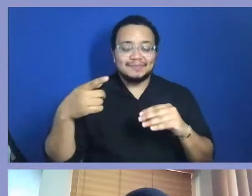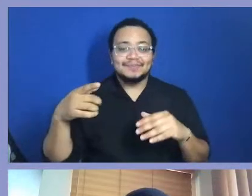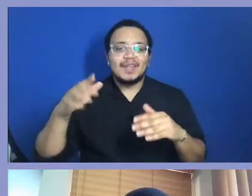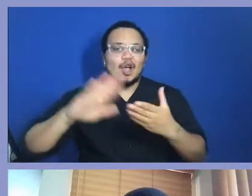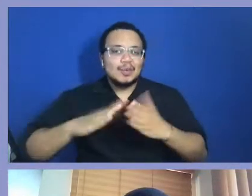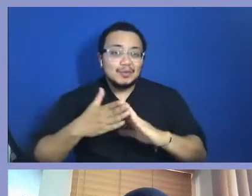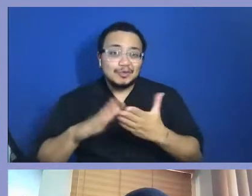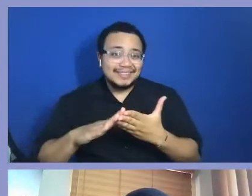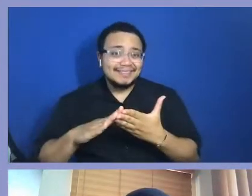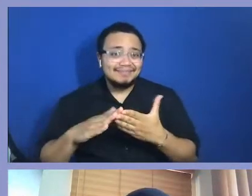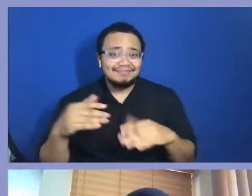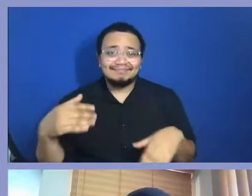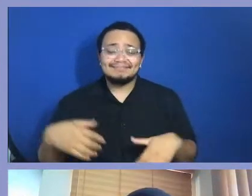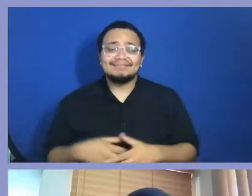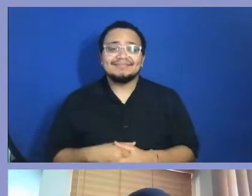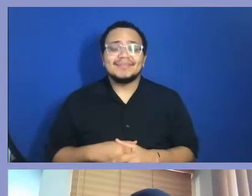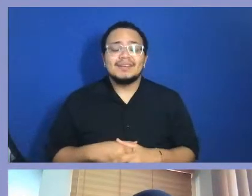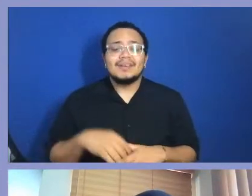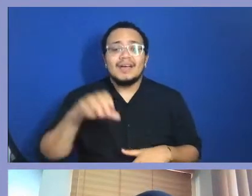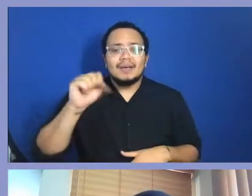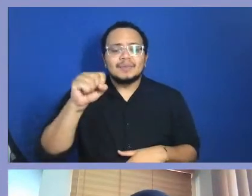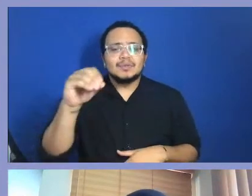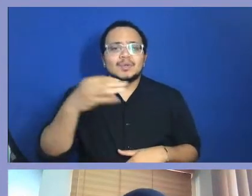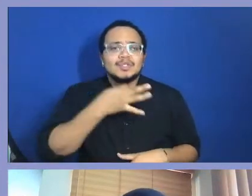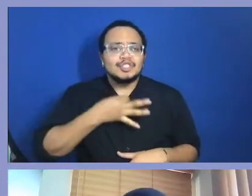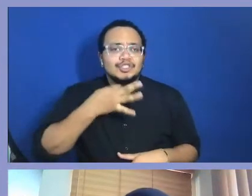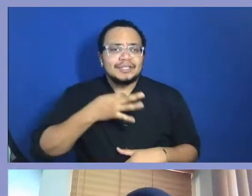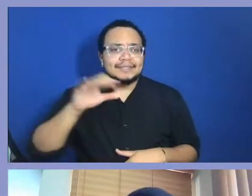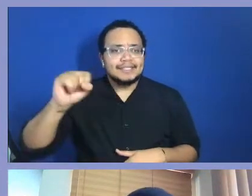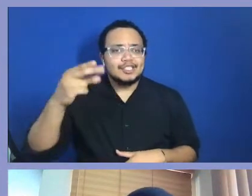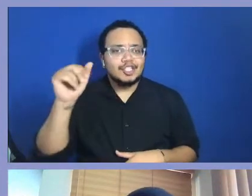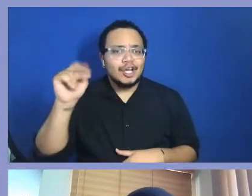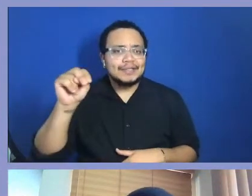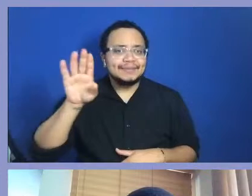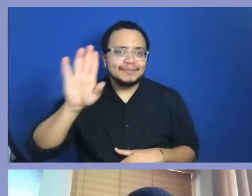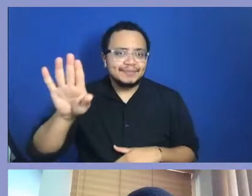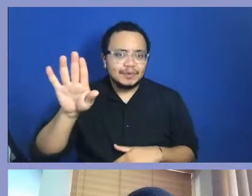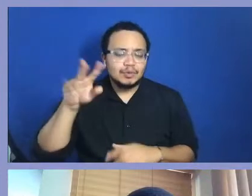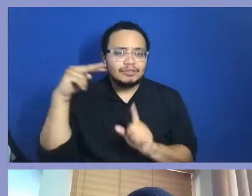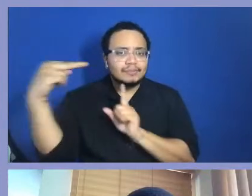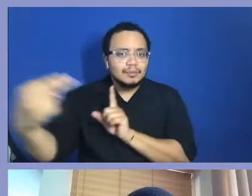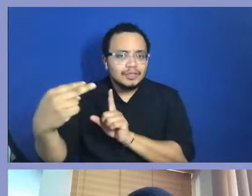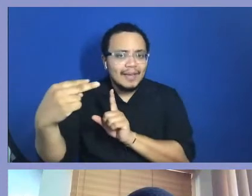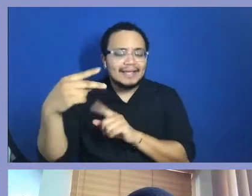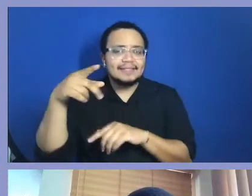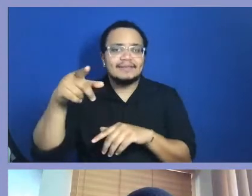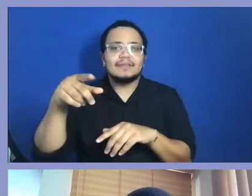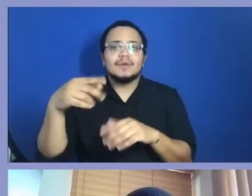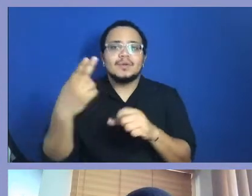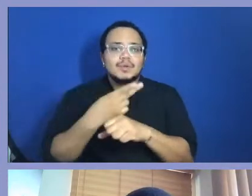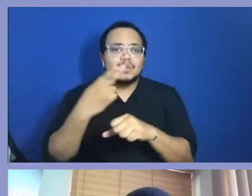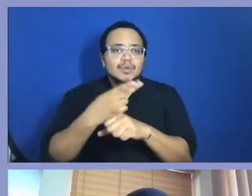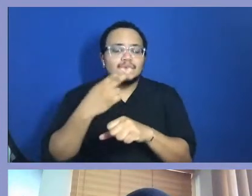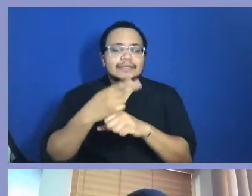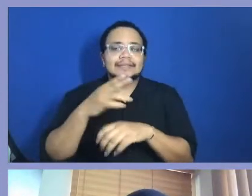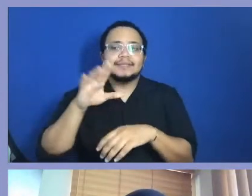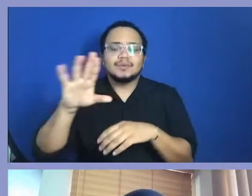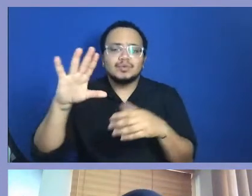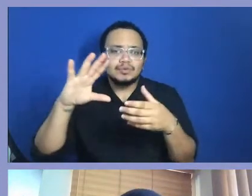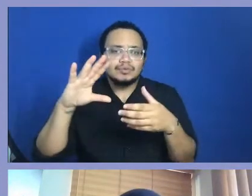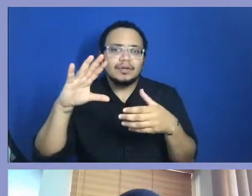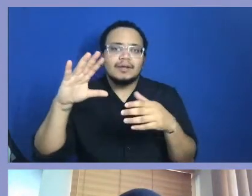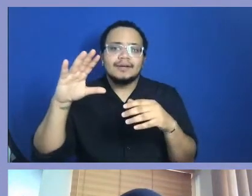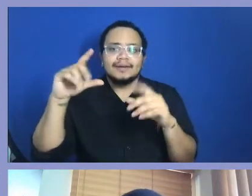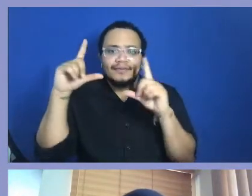to even just talk about that part of it, just that ability to, you know, elevate the story and platforms. You talk about like, getting